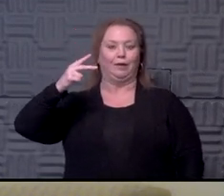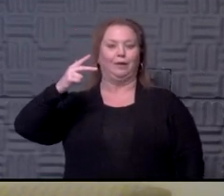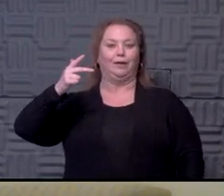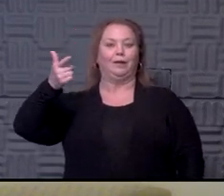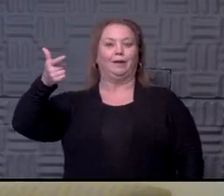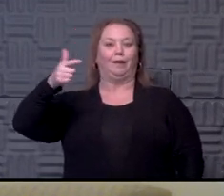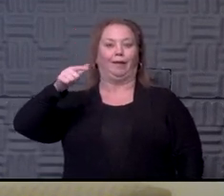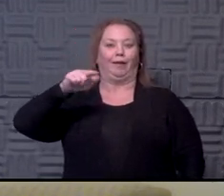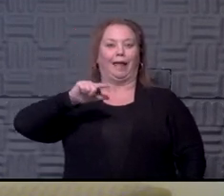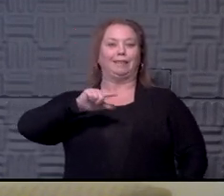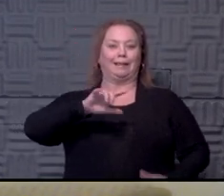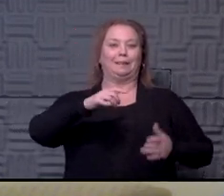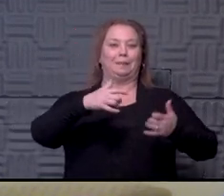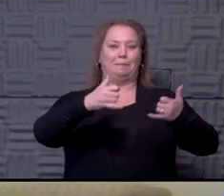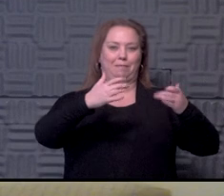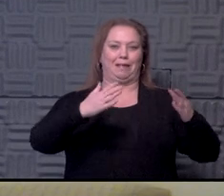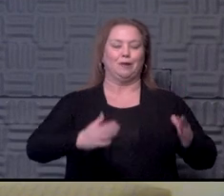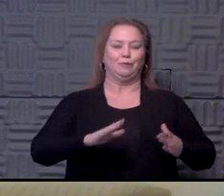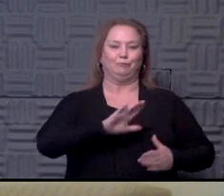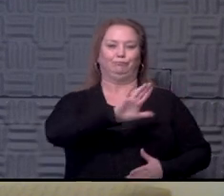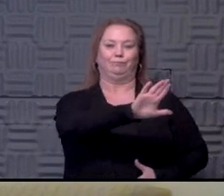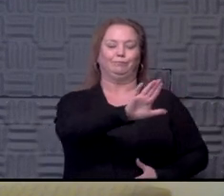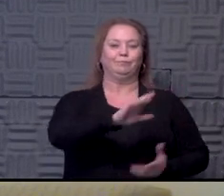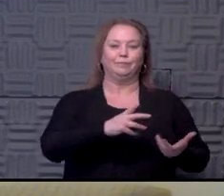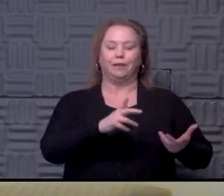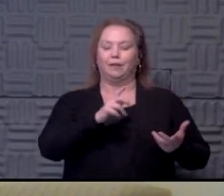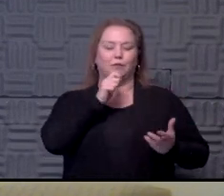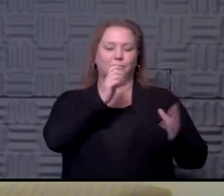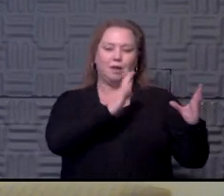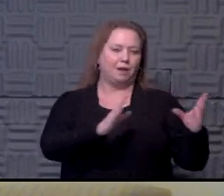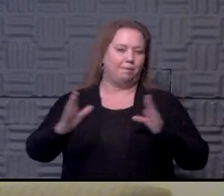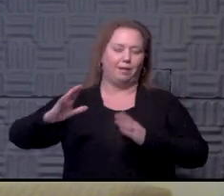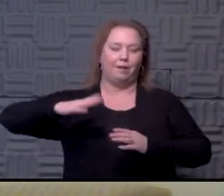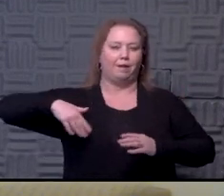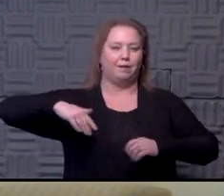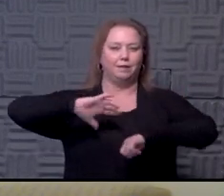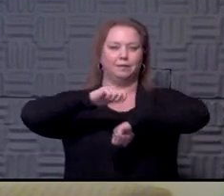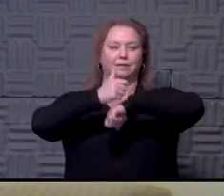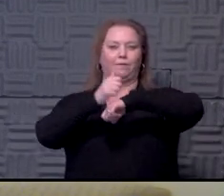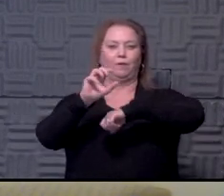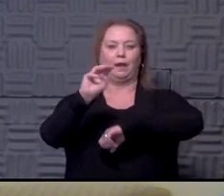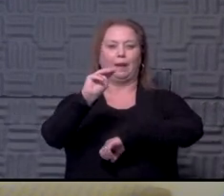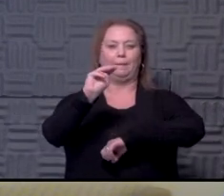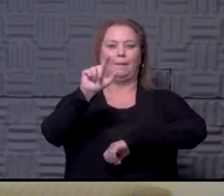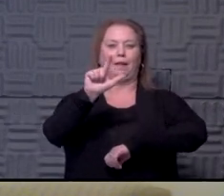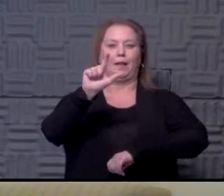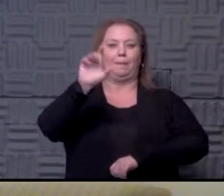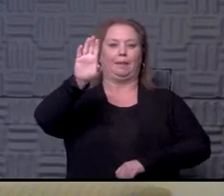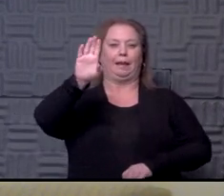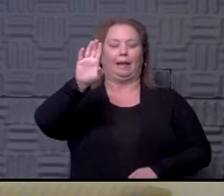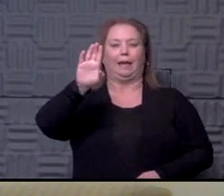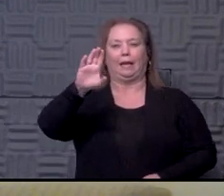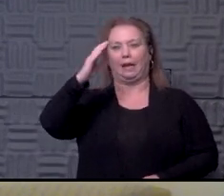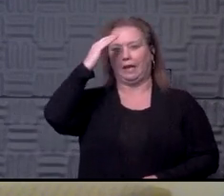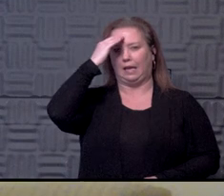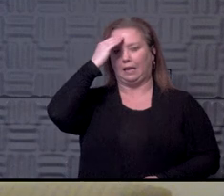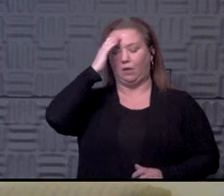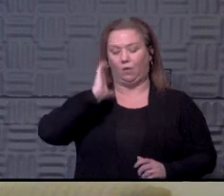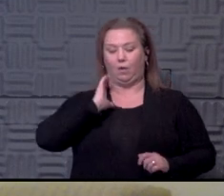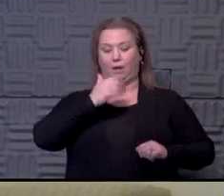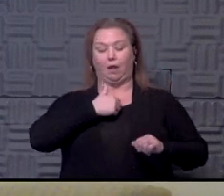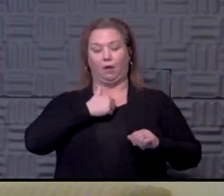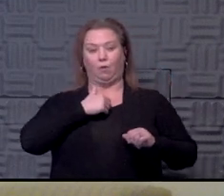get to the players. So there hasn't been a plan in place in terms of MLB. And I know in our